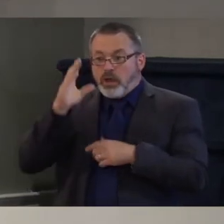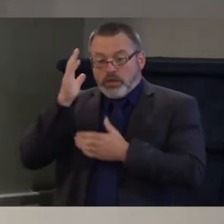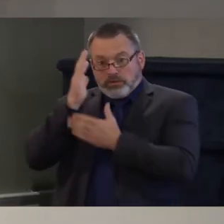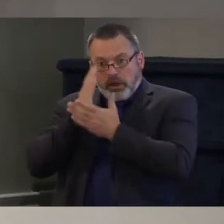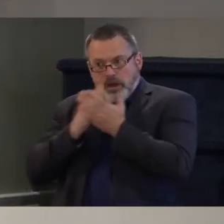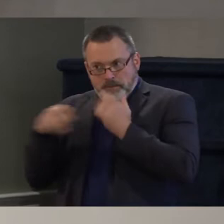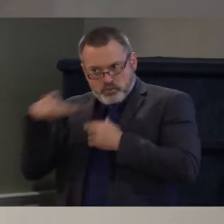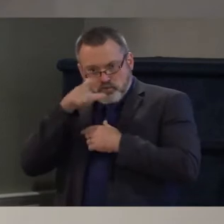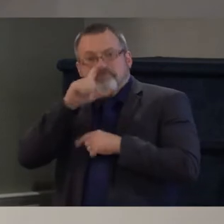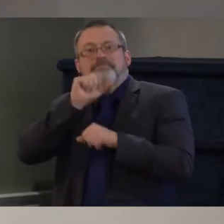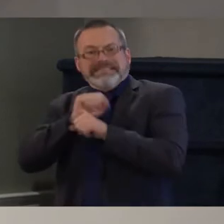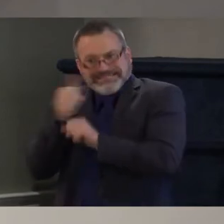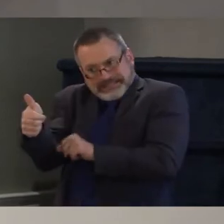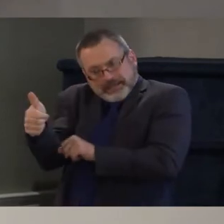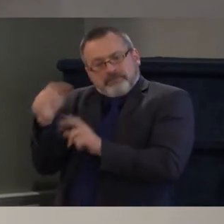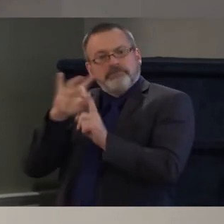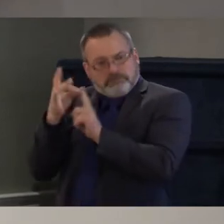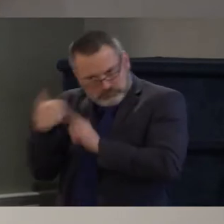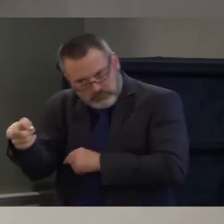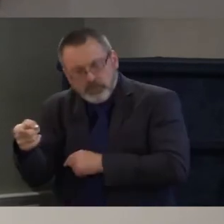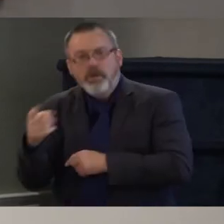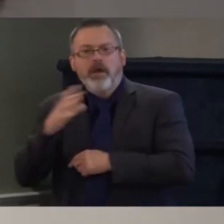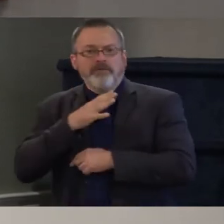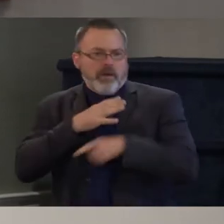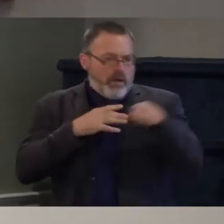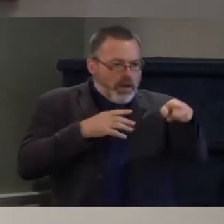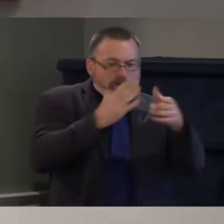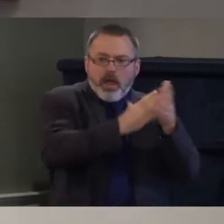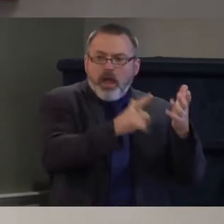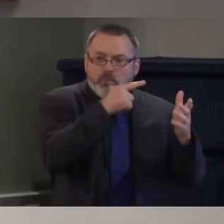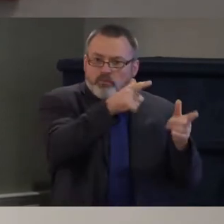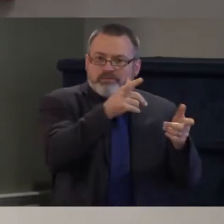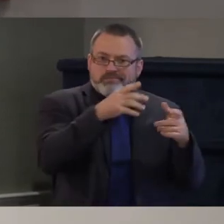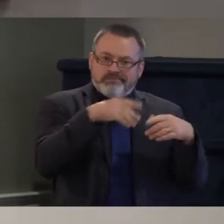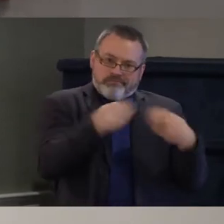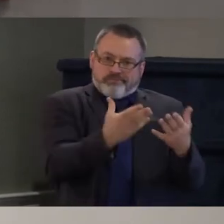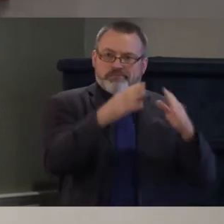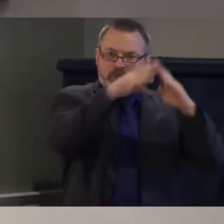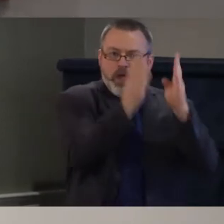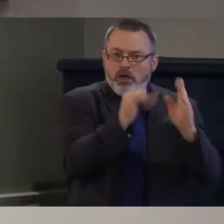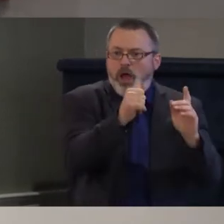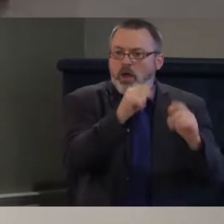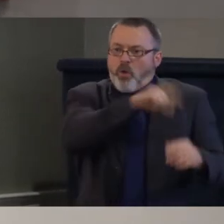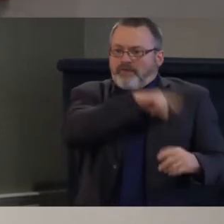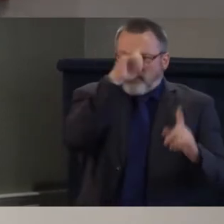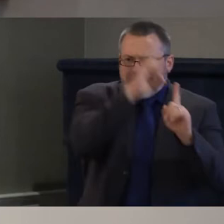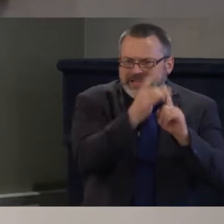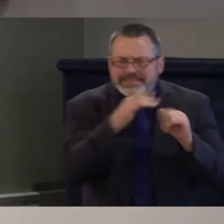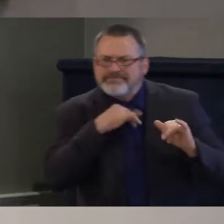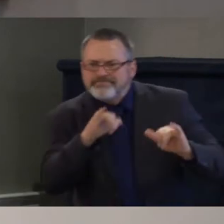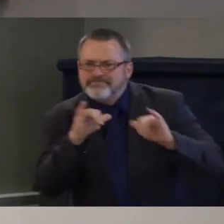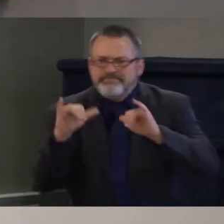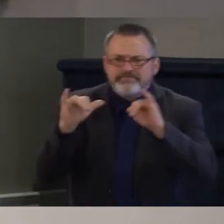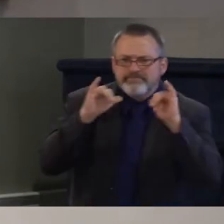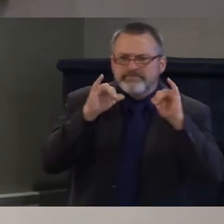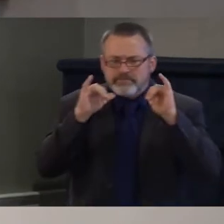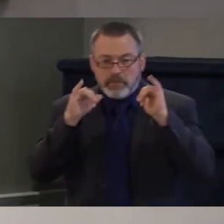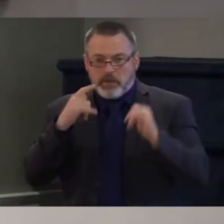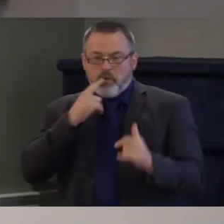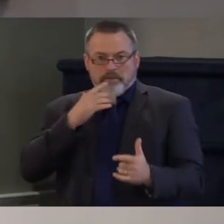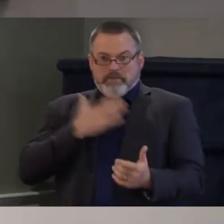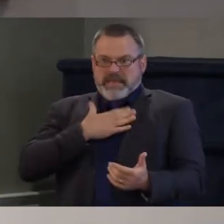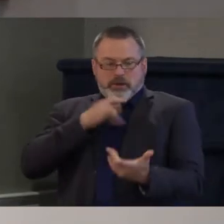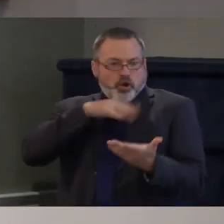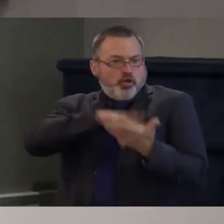and all of the chain of community and services in between, just to understand where the leverage